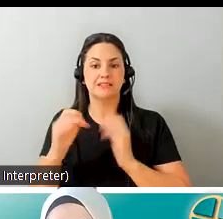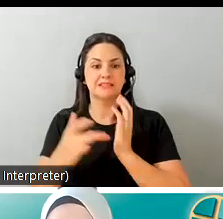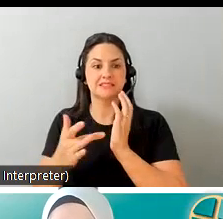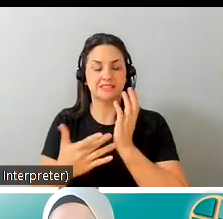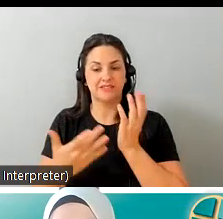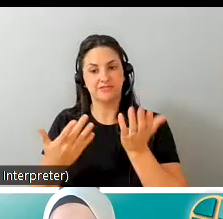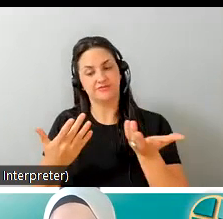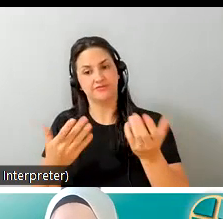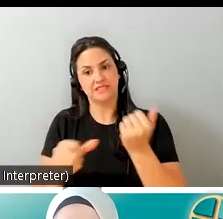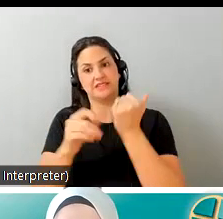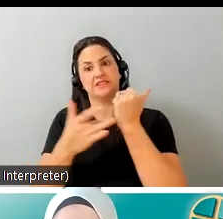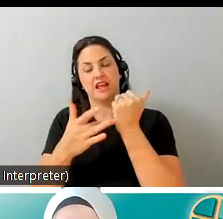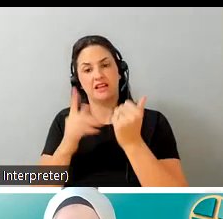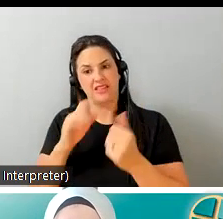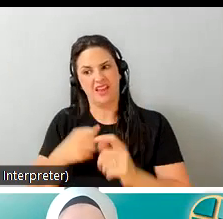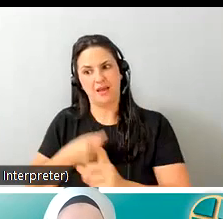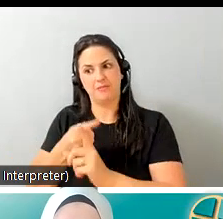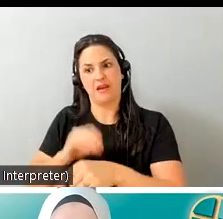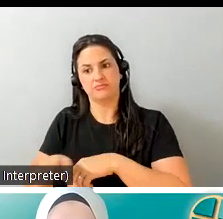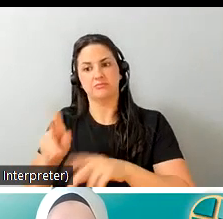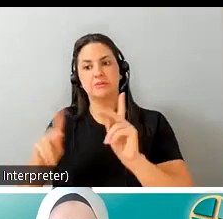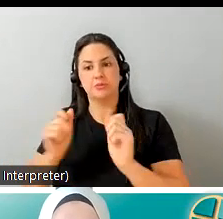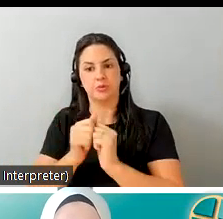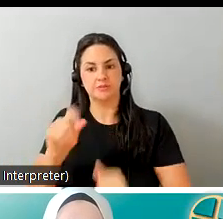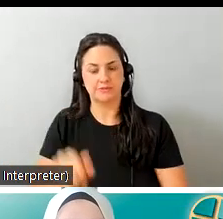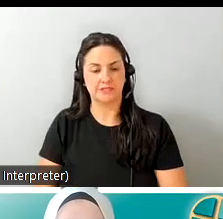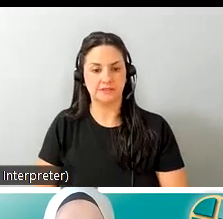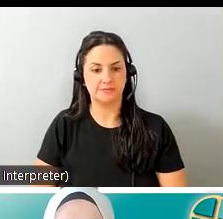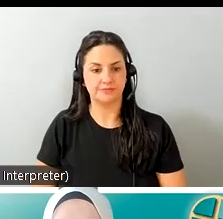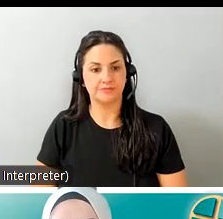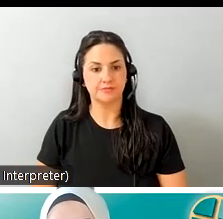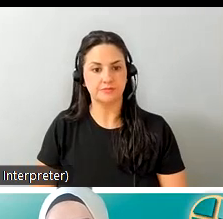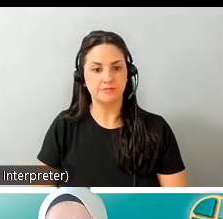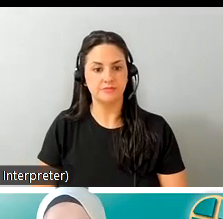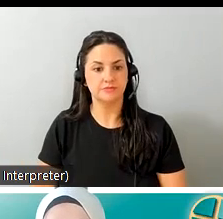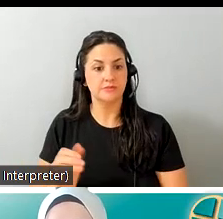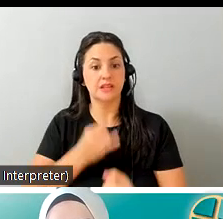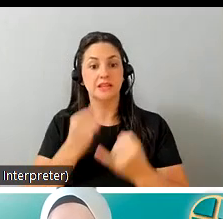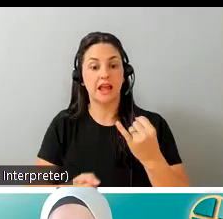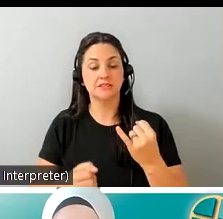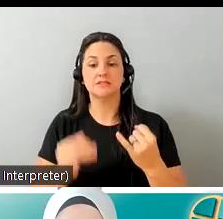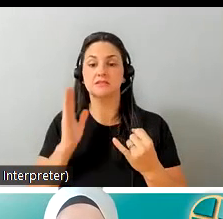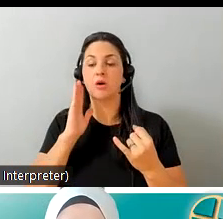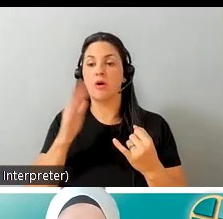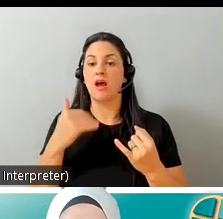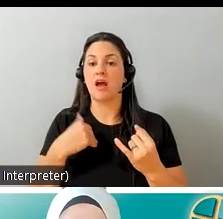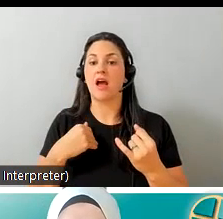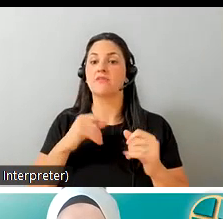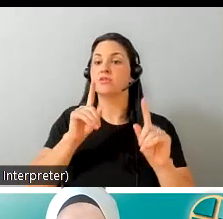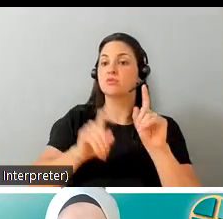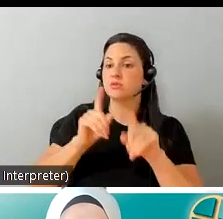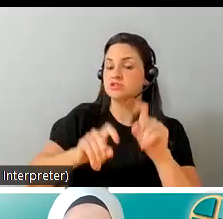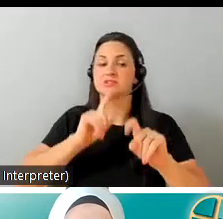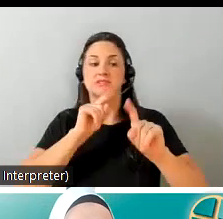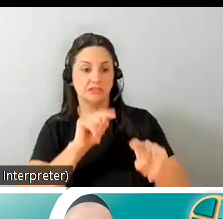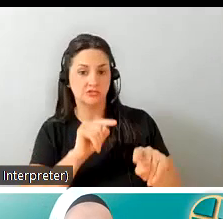solutions for people with disabilities um and lastly we'll have a q a session i will moderate that